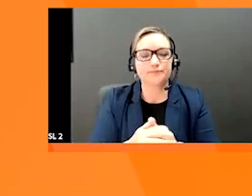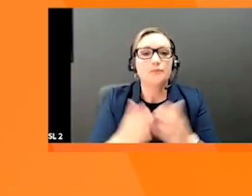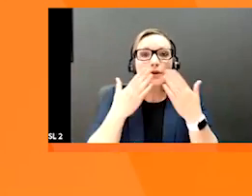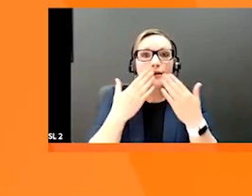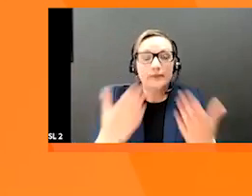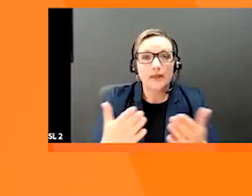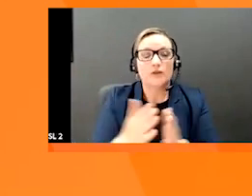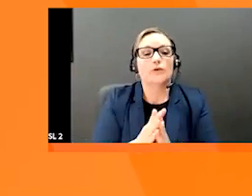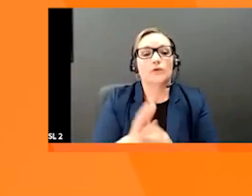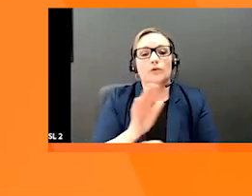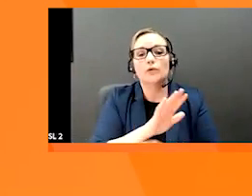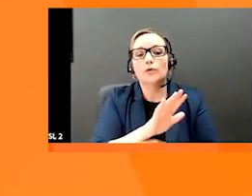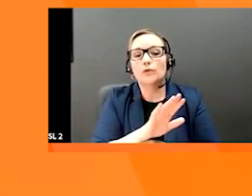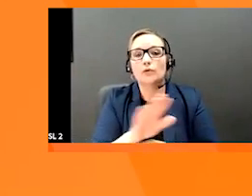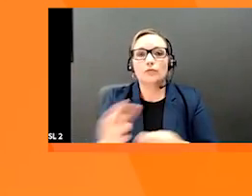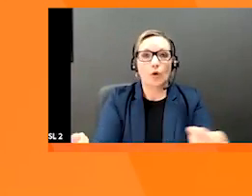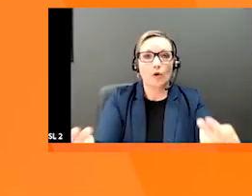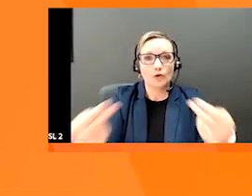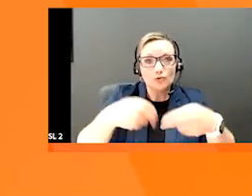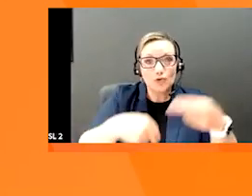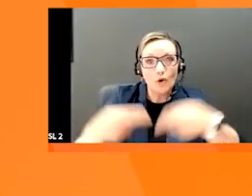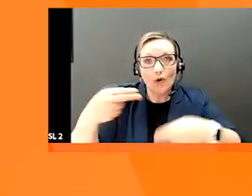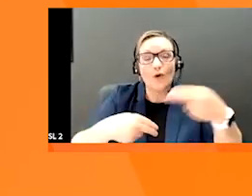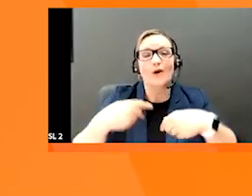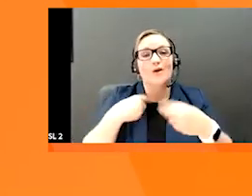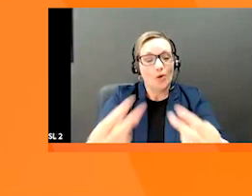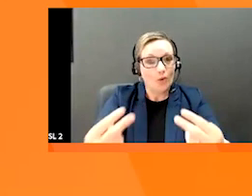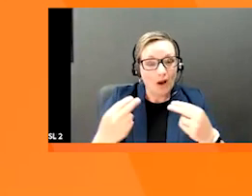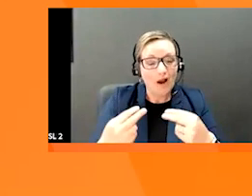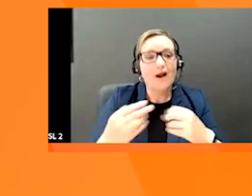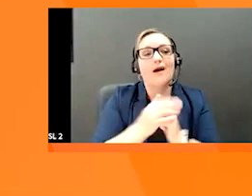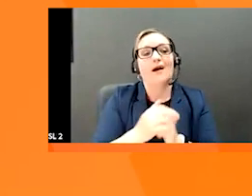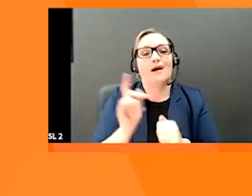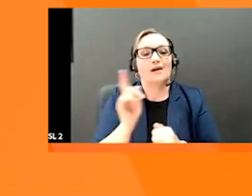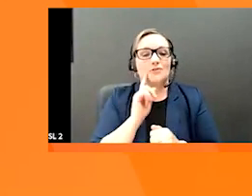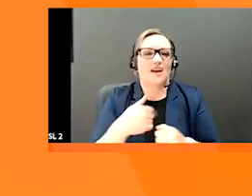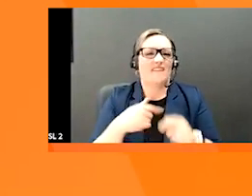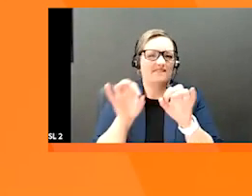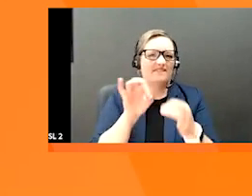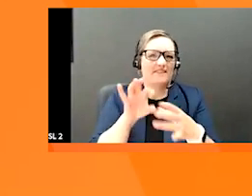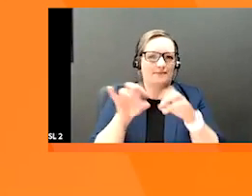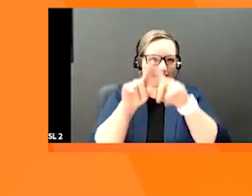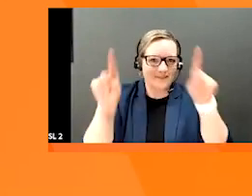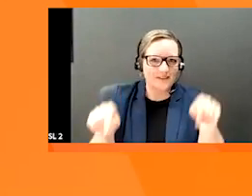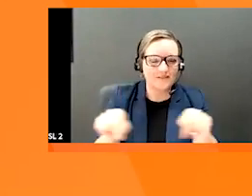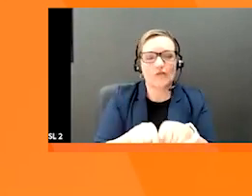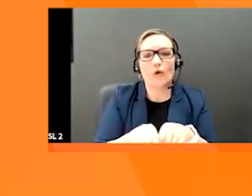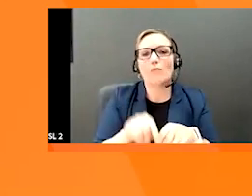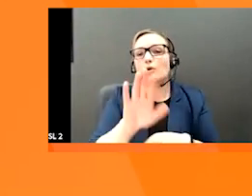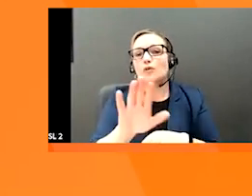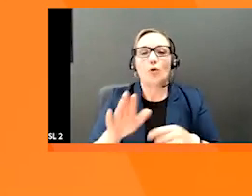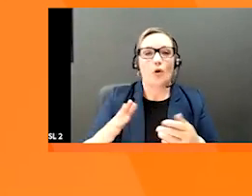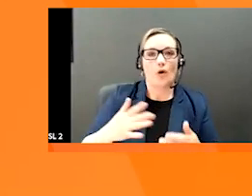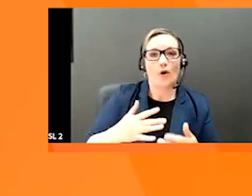feedback form link in the chat so please click on it, share your thoughts with us on this session.